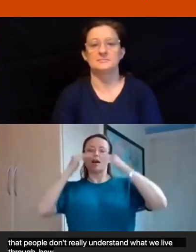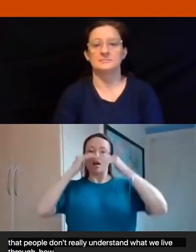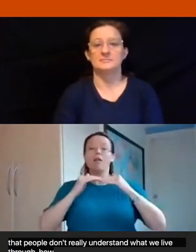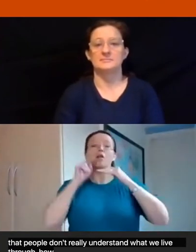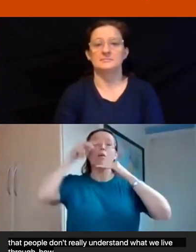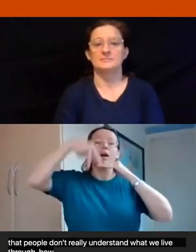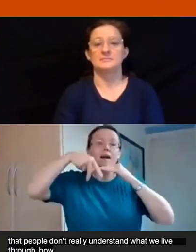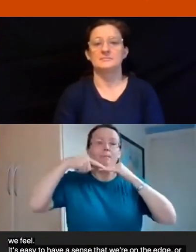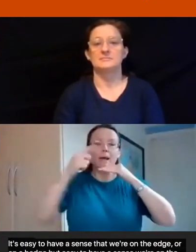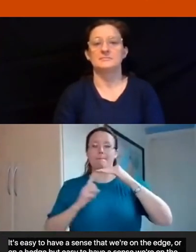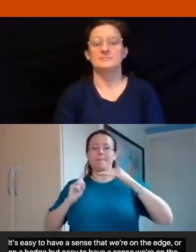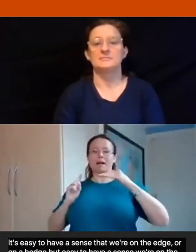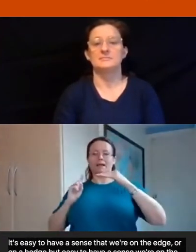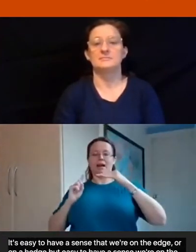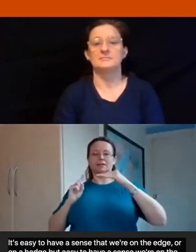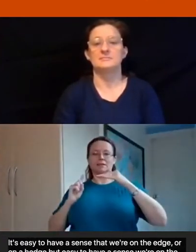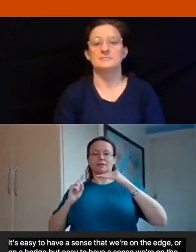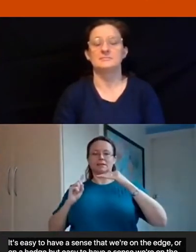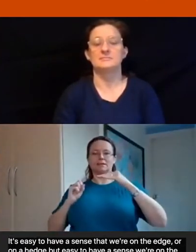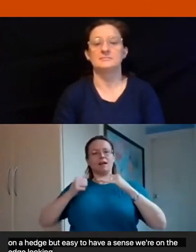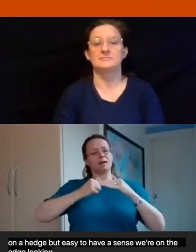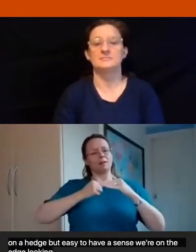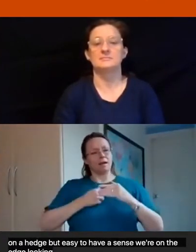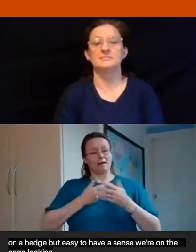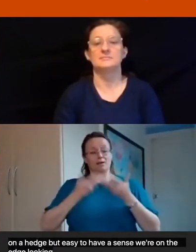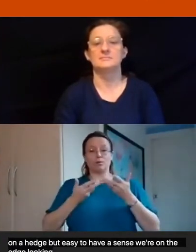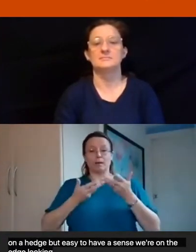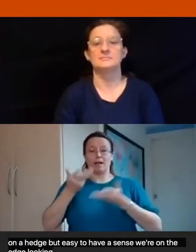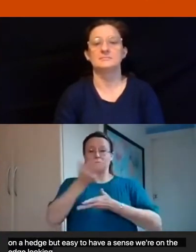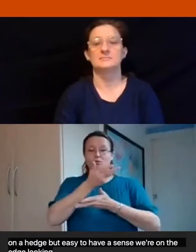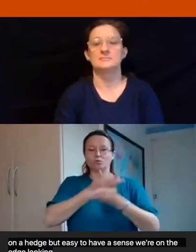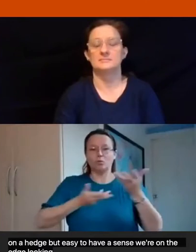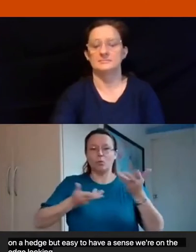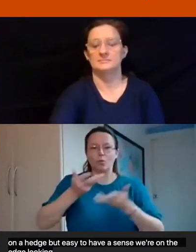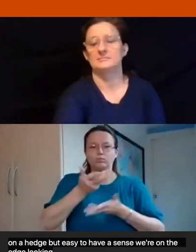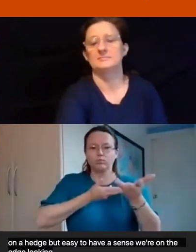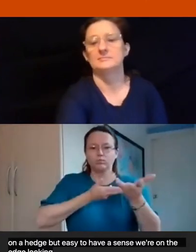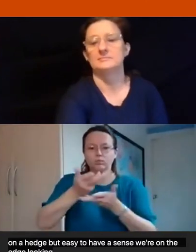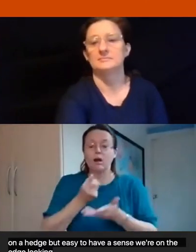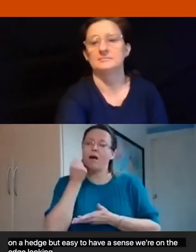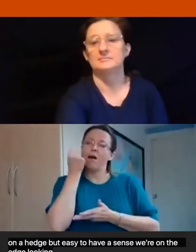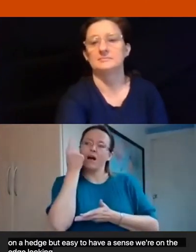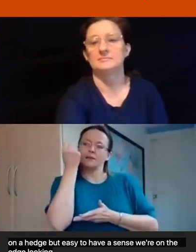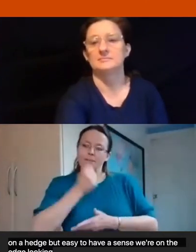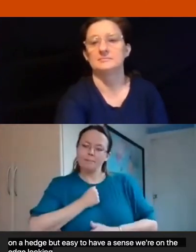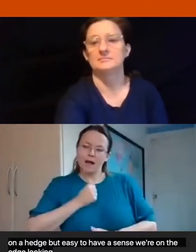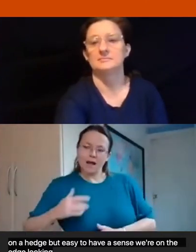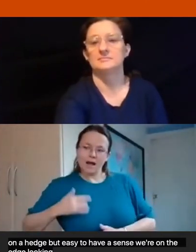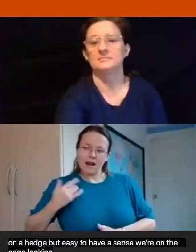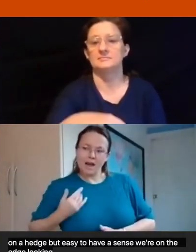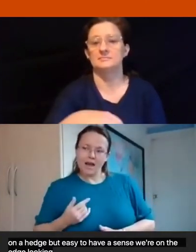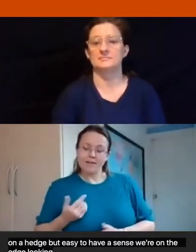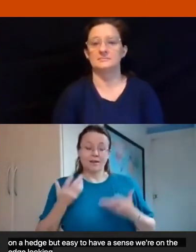much on our own but stories help us to make sense of our lives and there is something about the sense